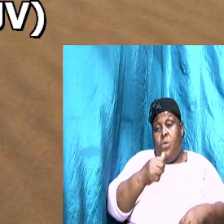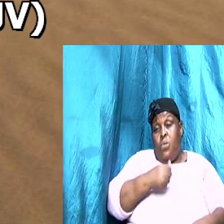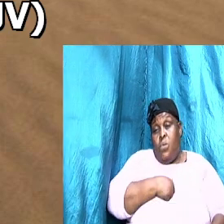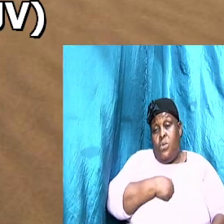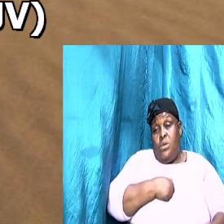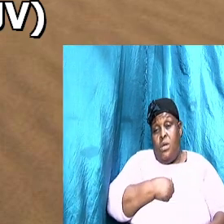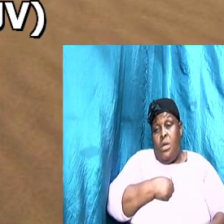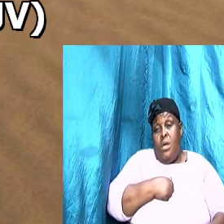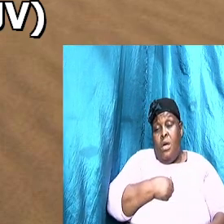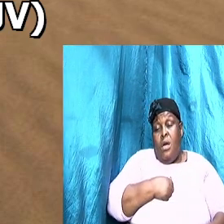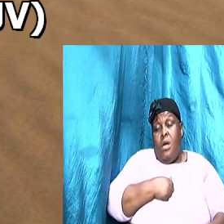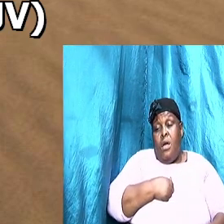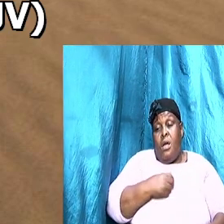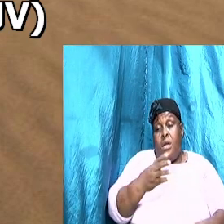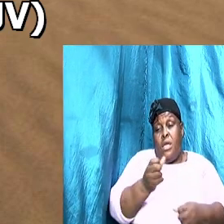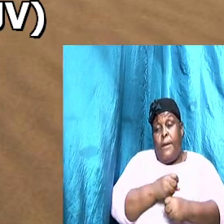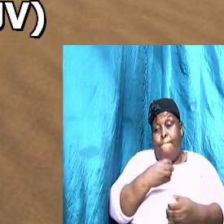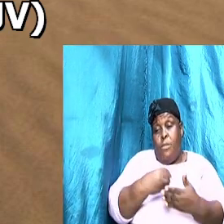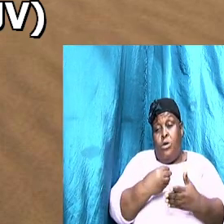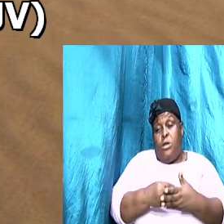money from her husband guess what